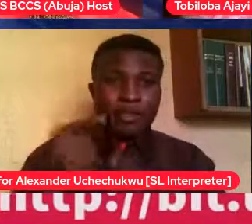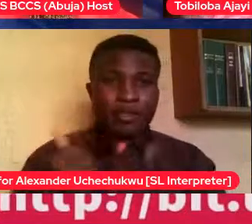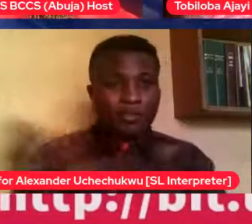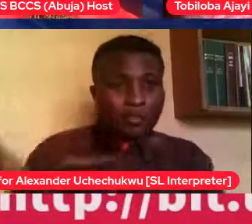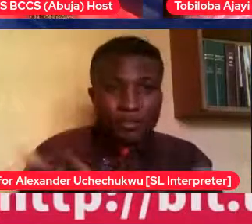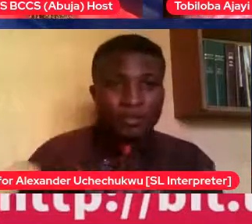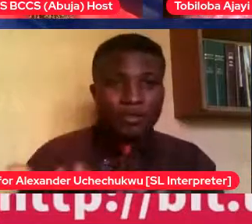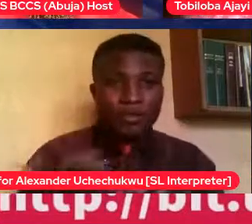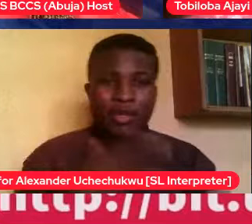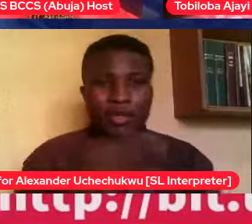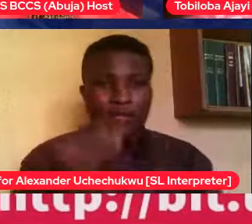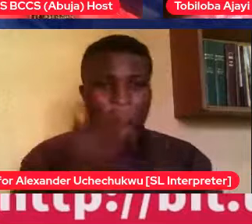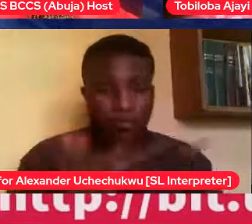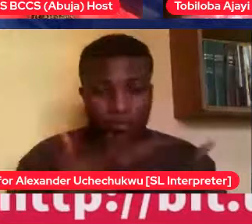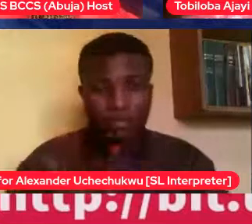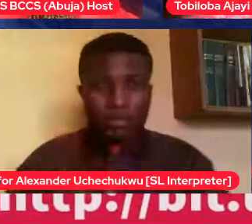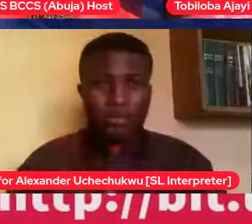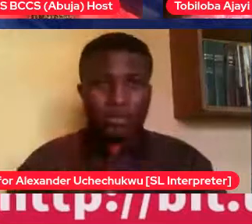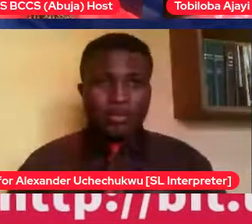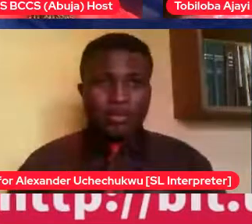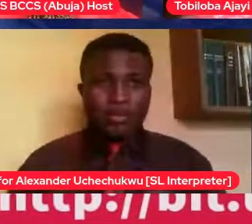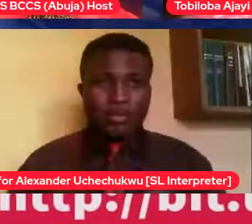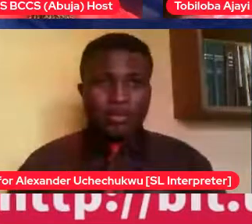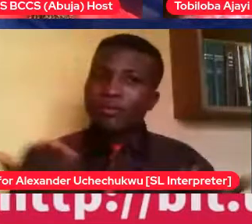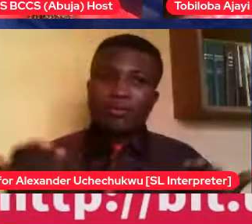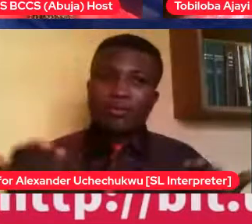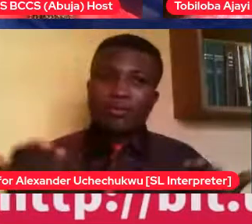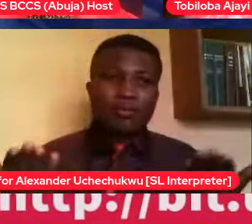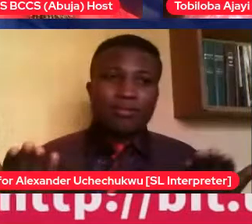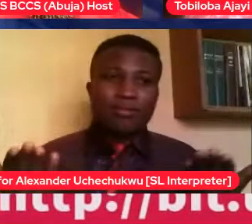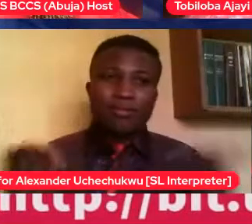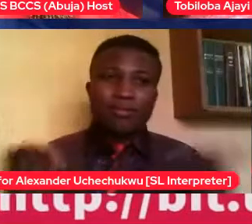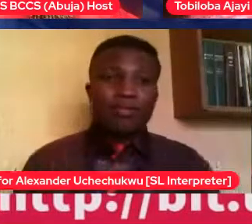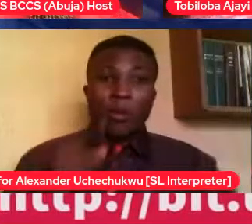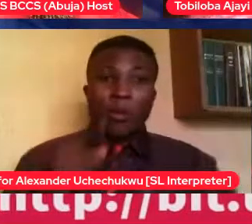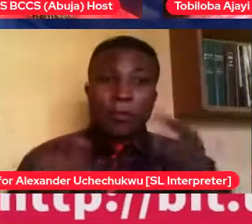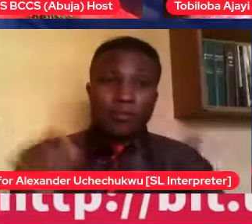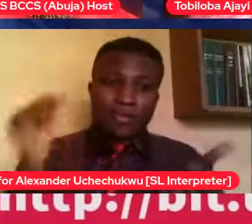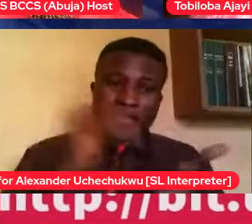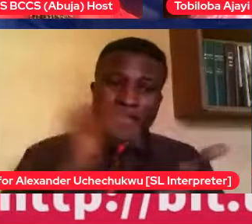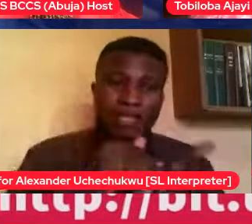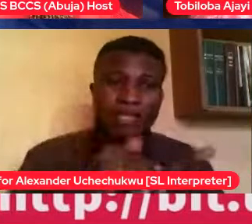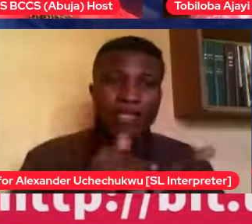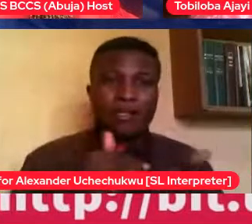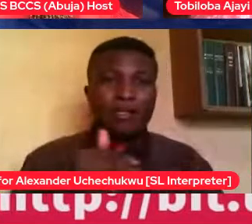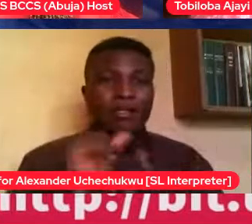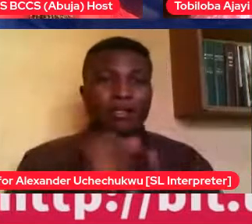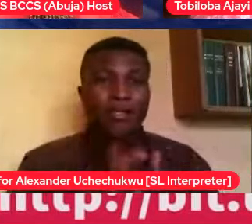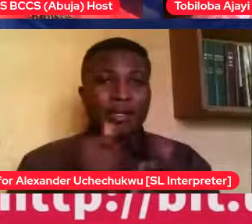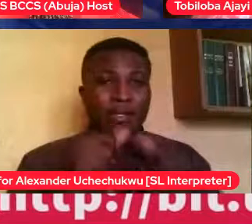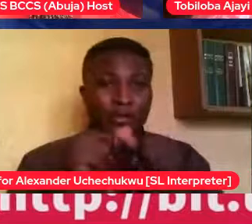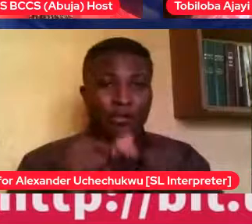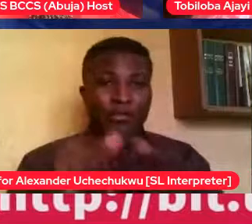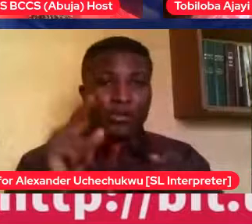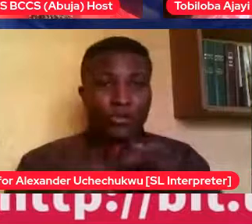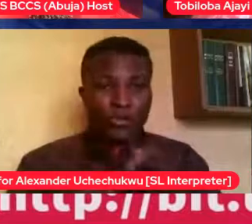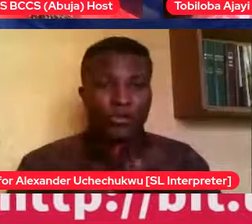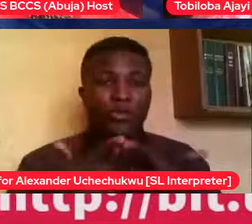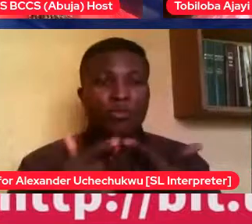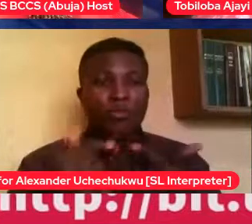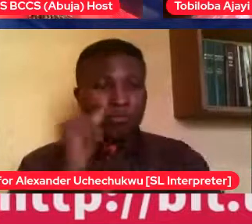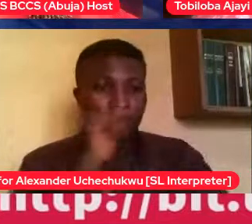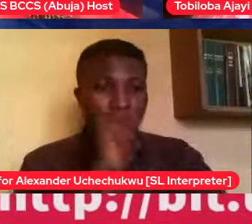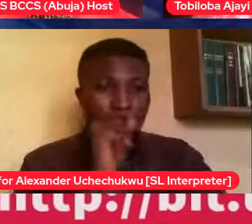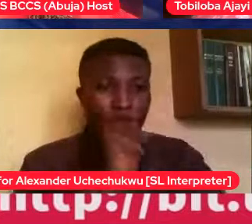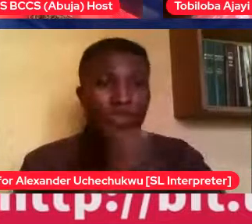But again, as in, as I've continued to work and I've continued to also listen, I've then realized that